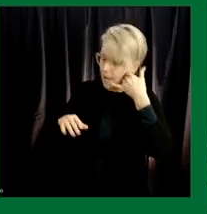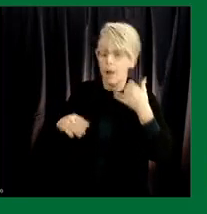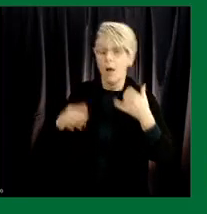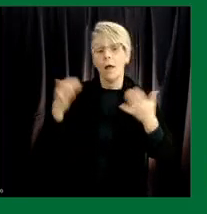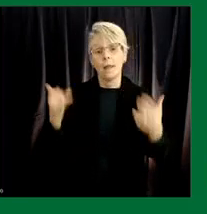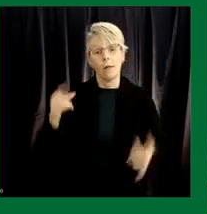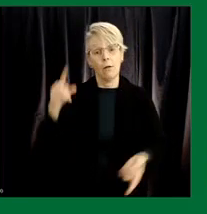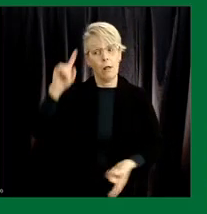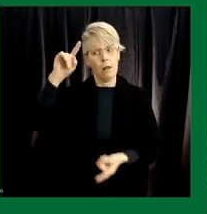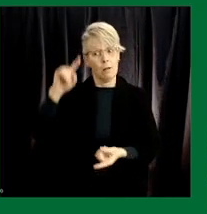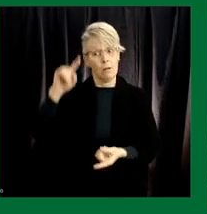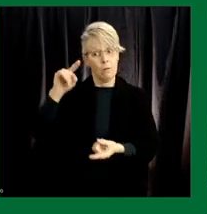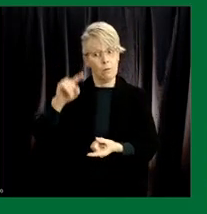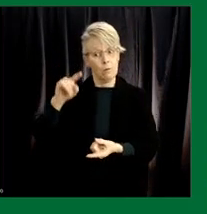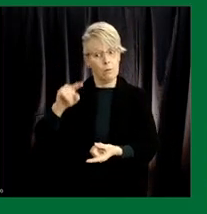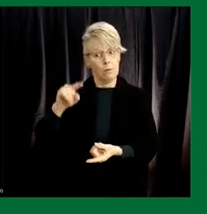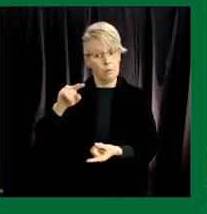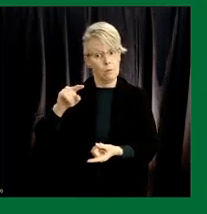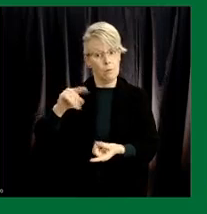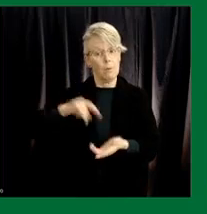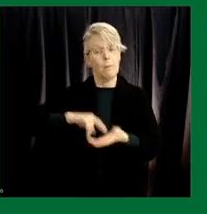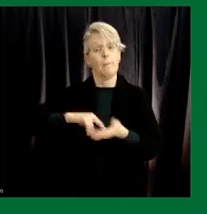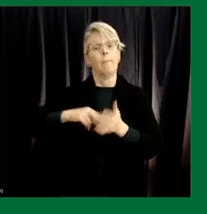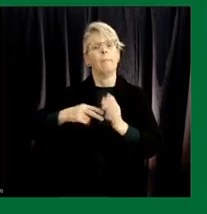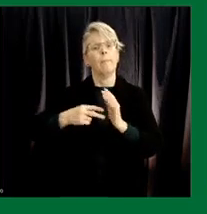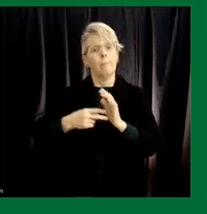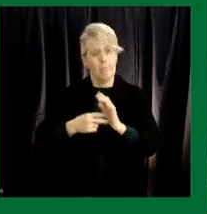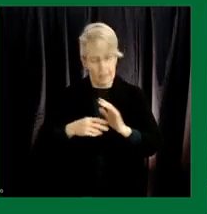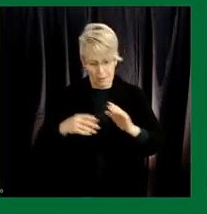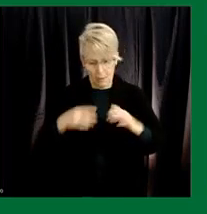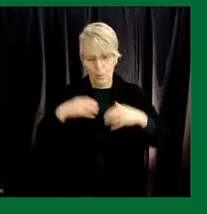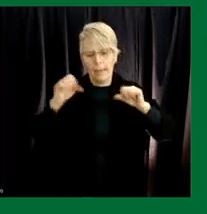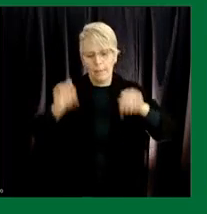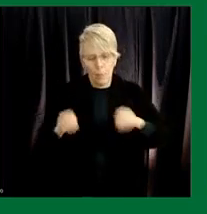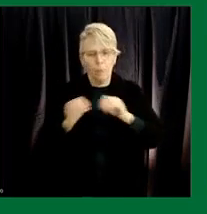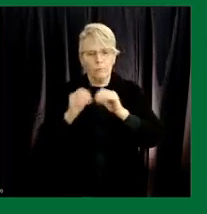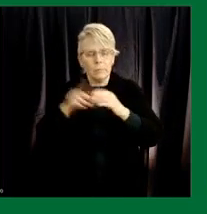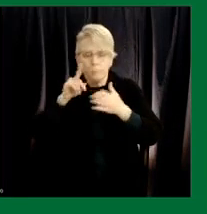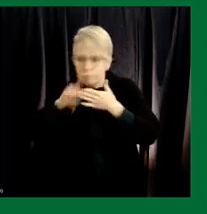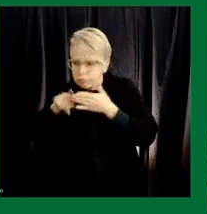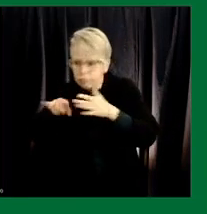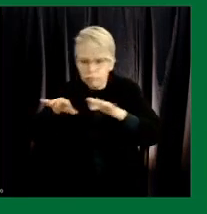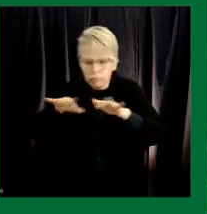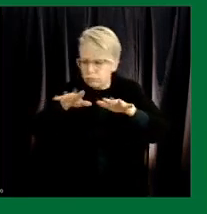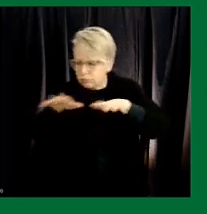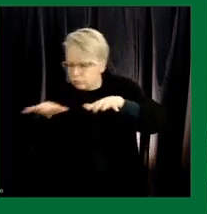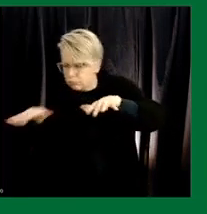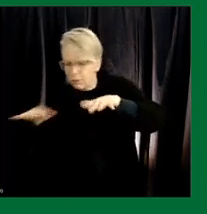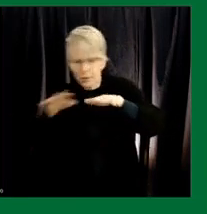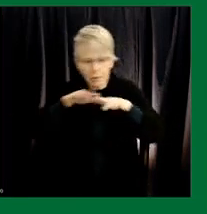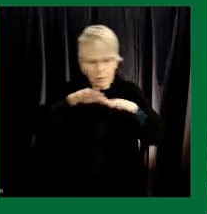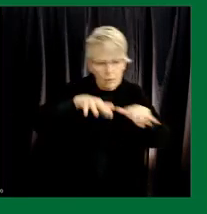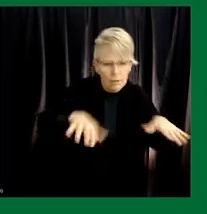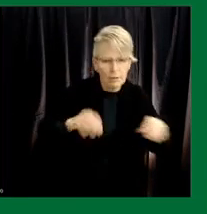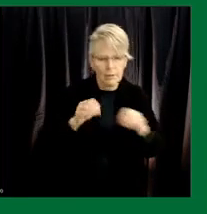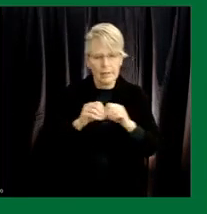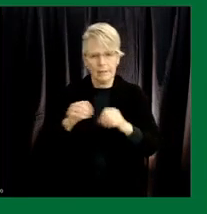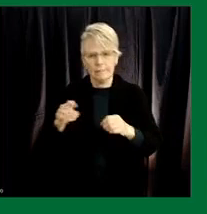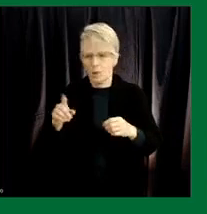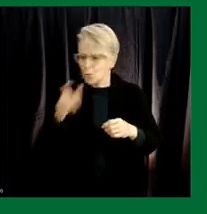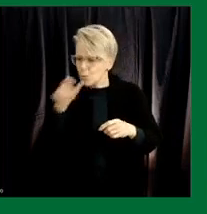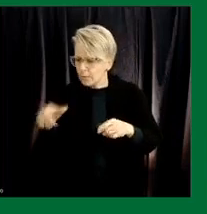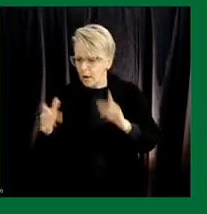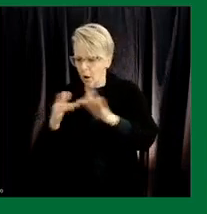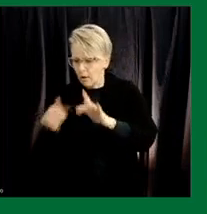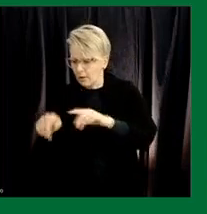numbers allow for complete public health investigations including you know extensive contact tracing so